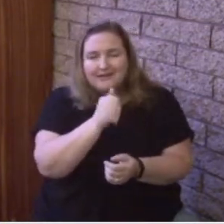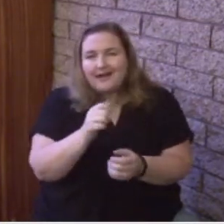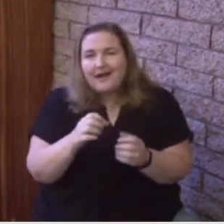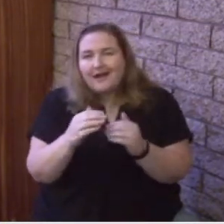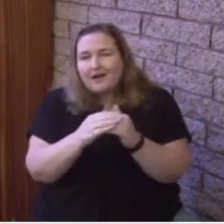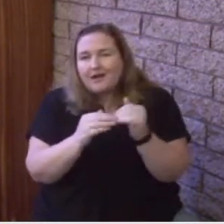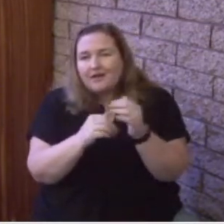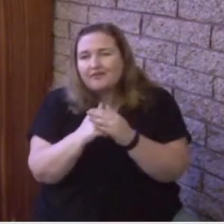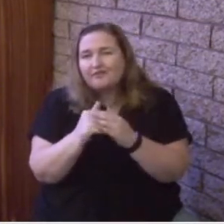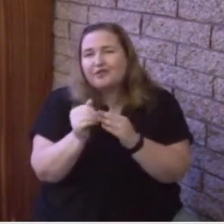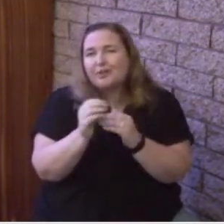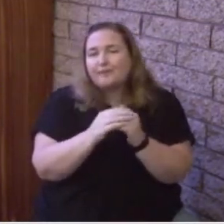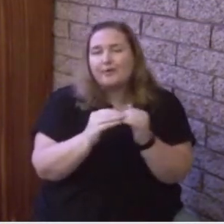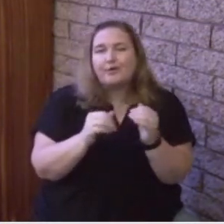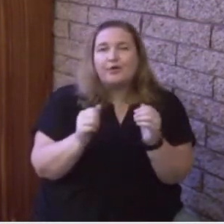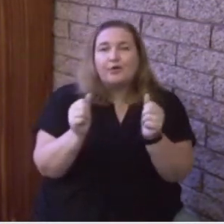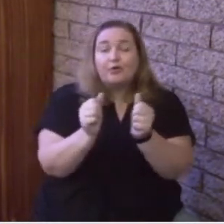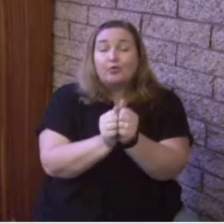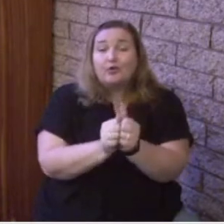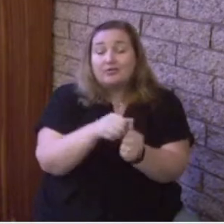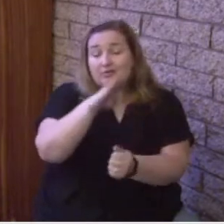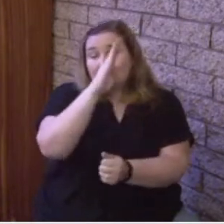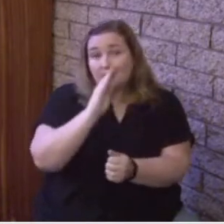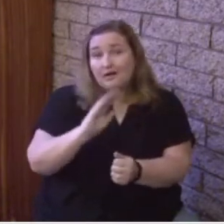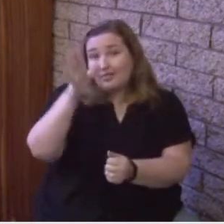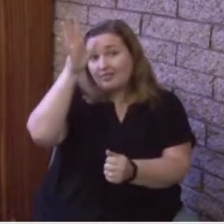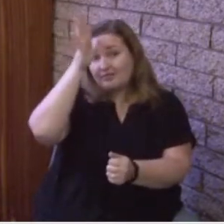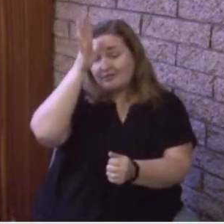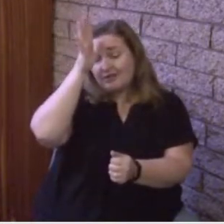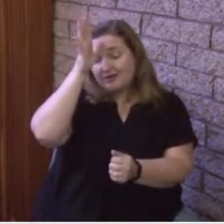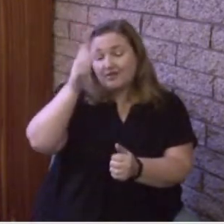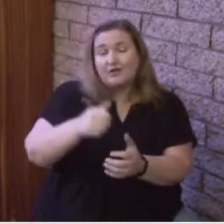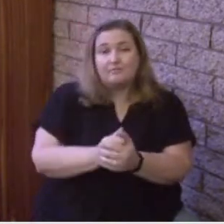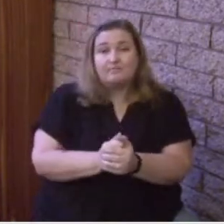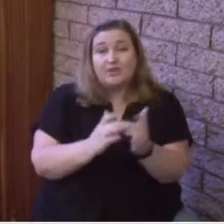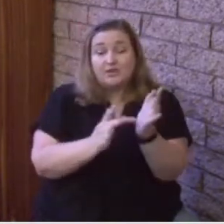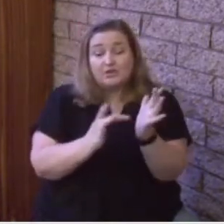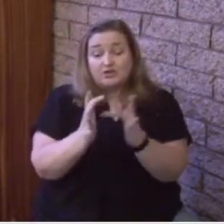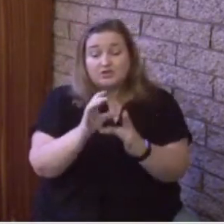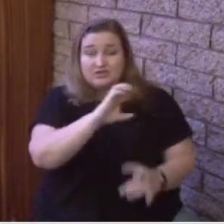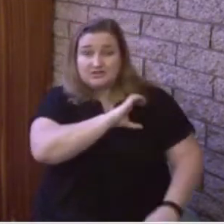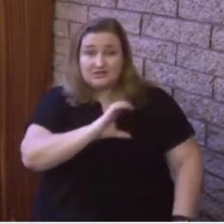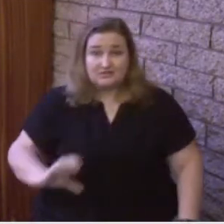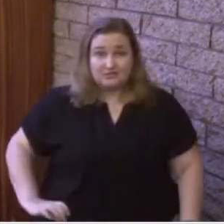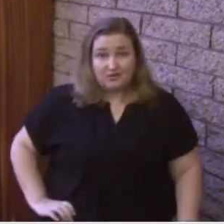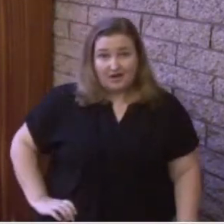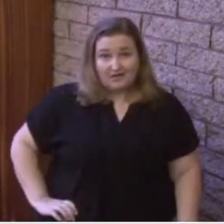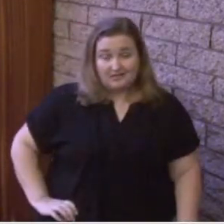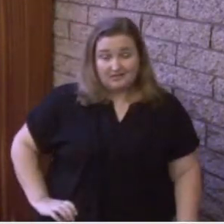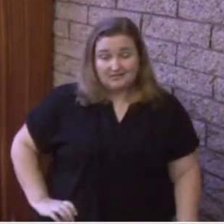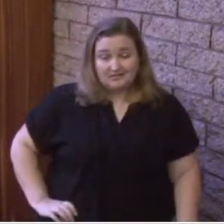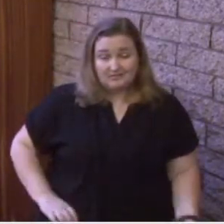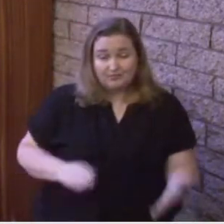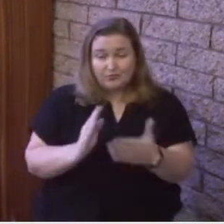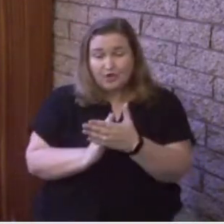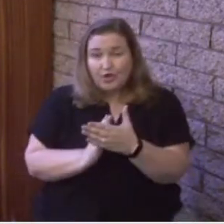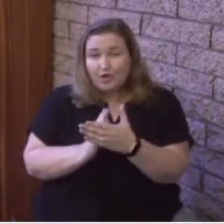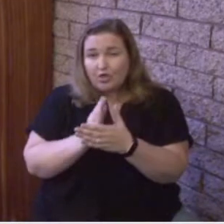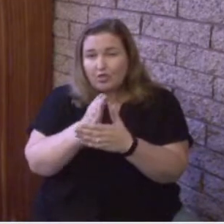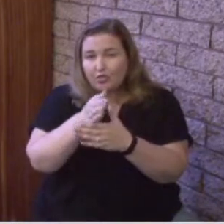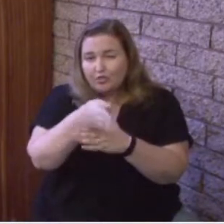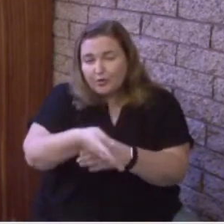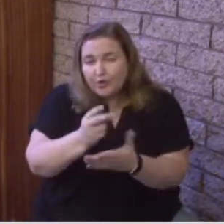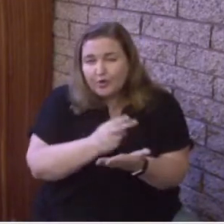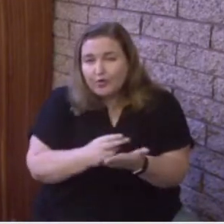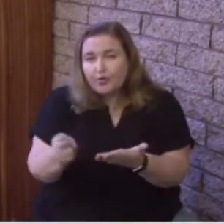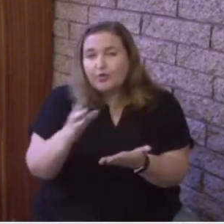God the Father and Jesus Christ the Son are there with us day in and day out through the power of the Holy and